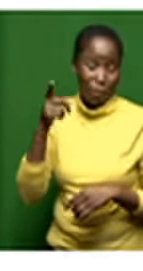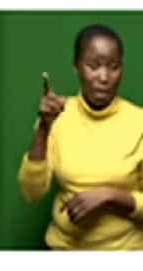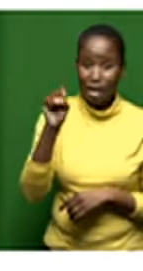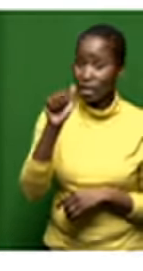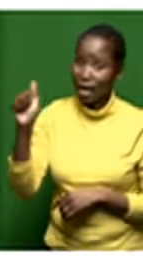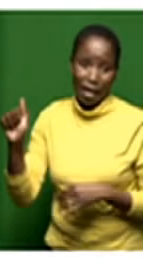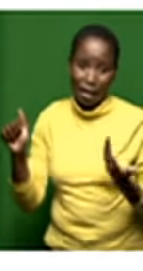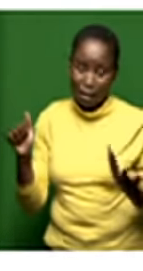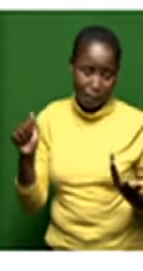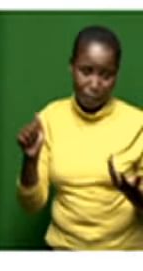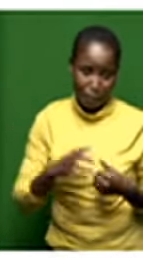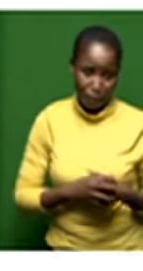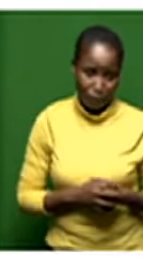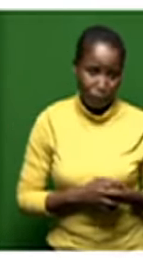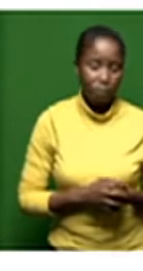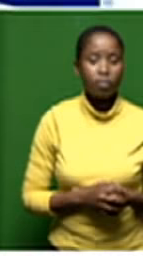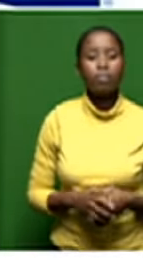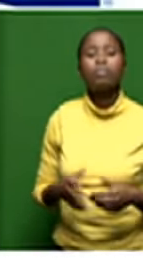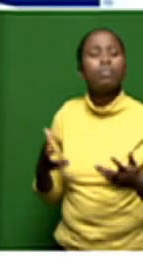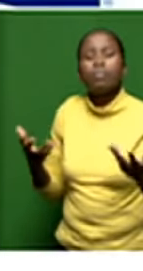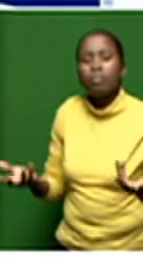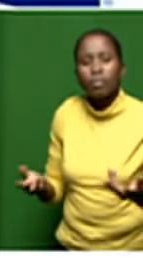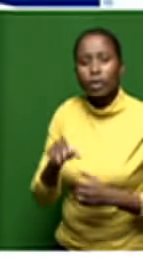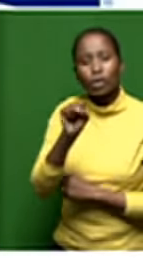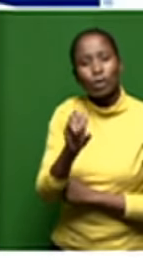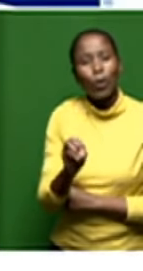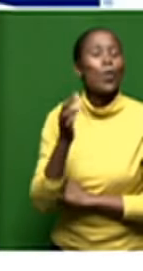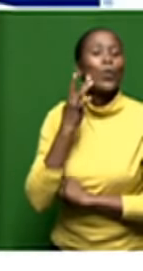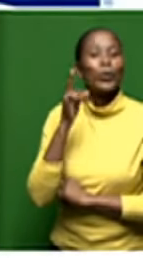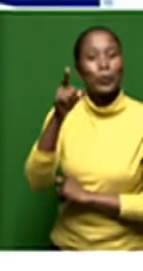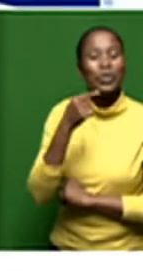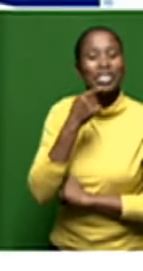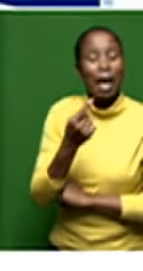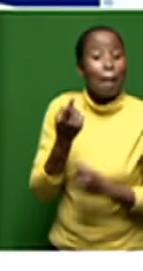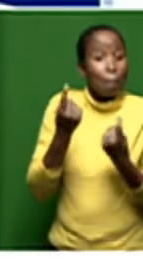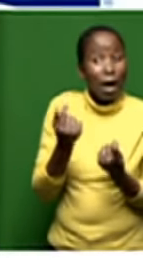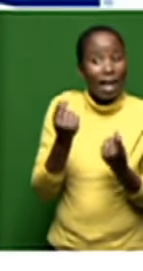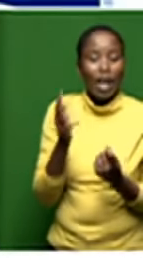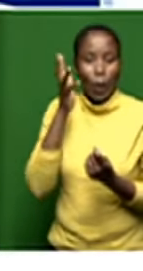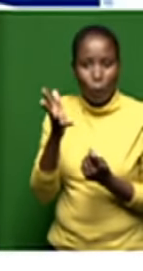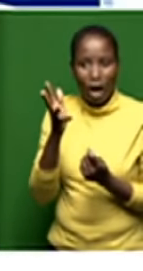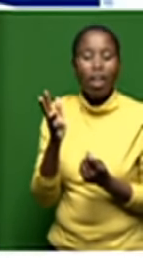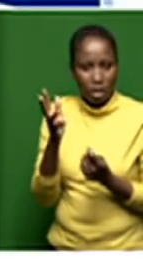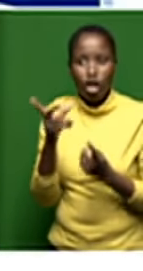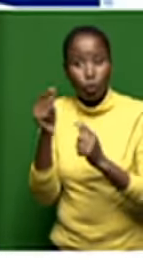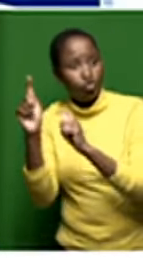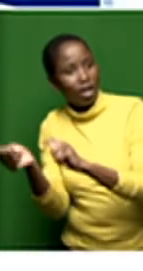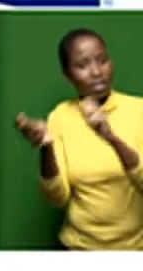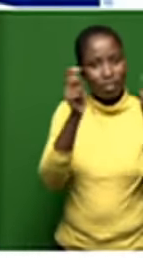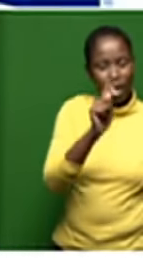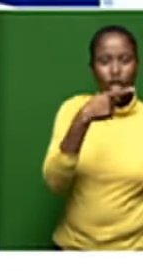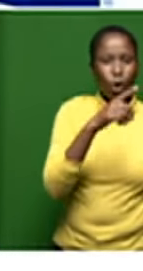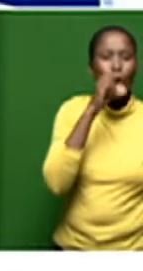so at what point you say the money was eventually transferred to mango at at which stage